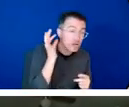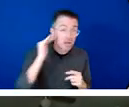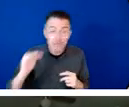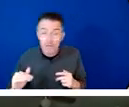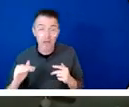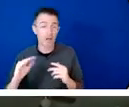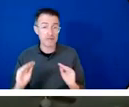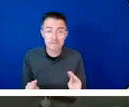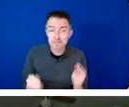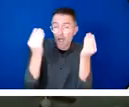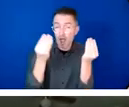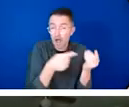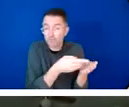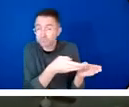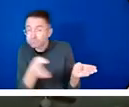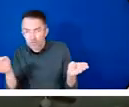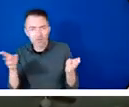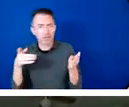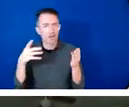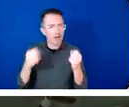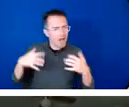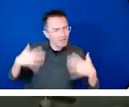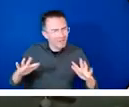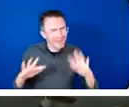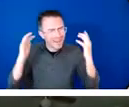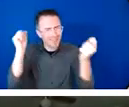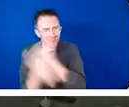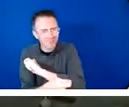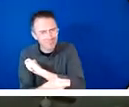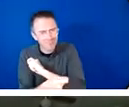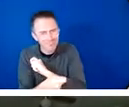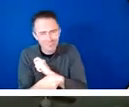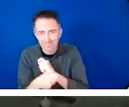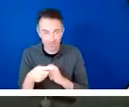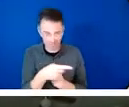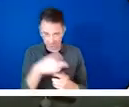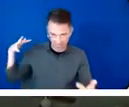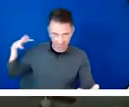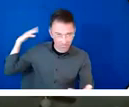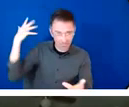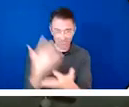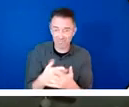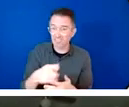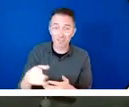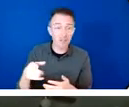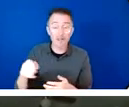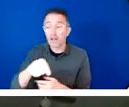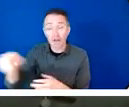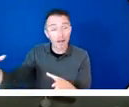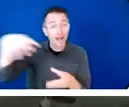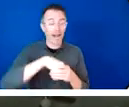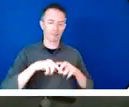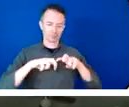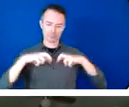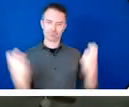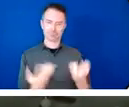historically had limited influence over decision making prioritizing the sexual and reproductive health of women and girls and